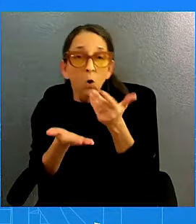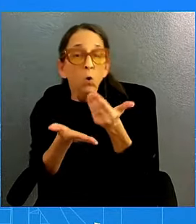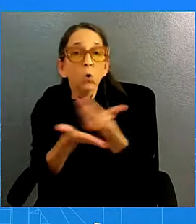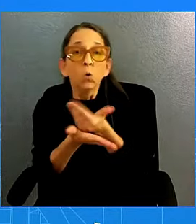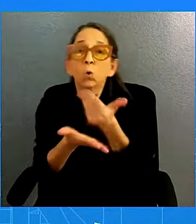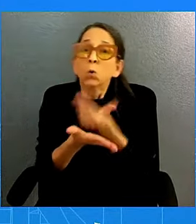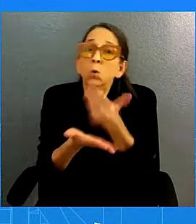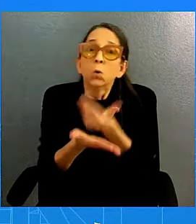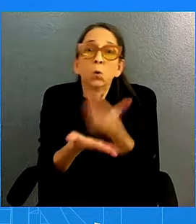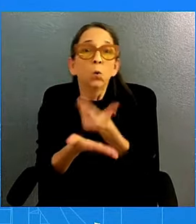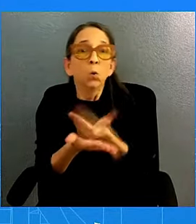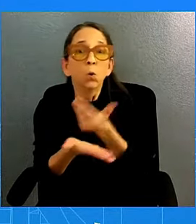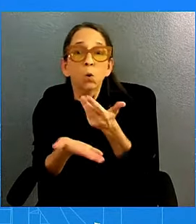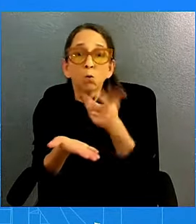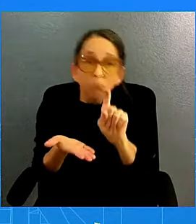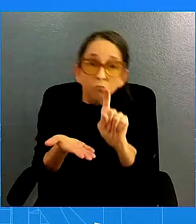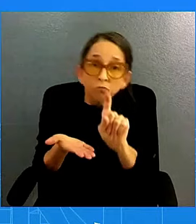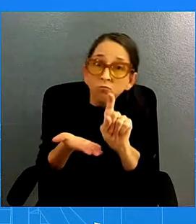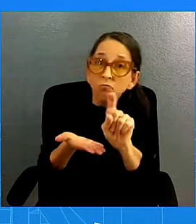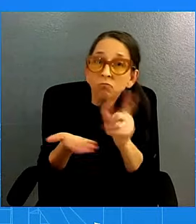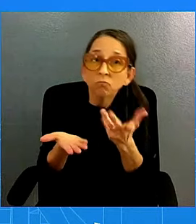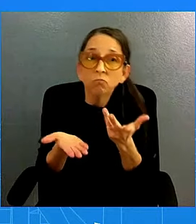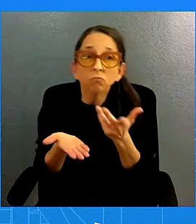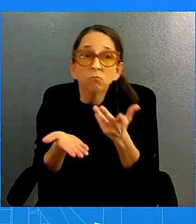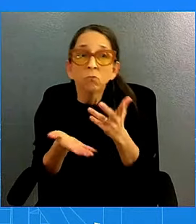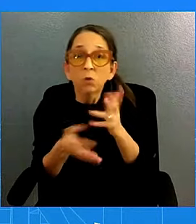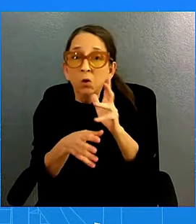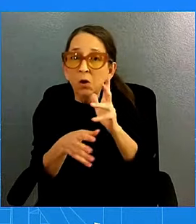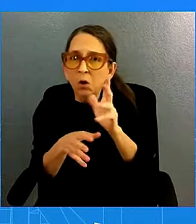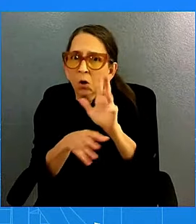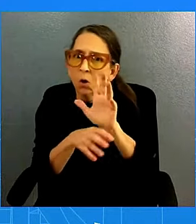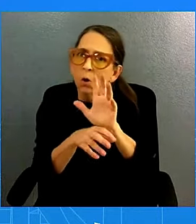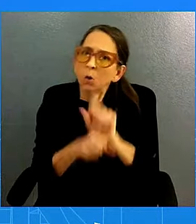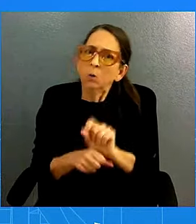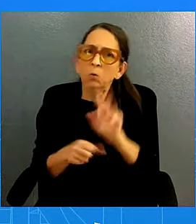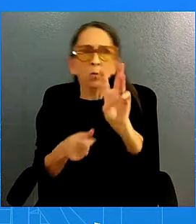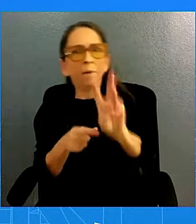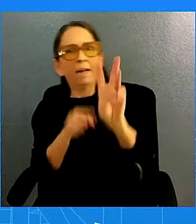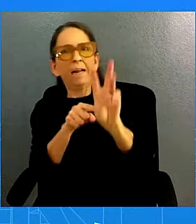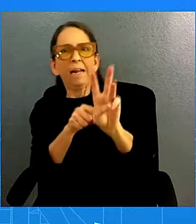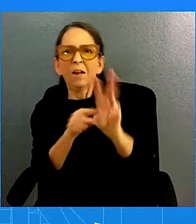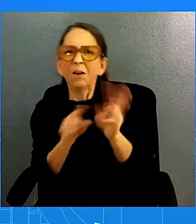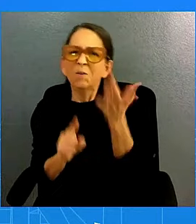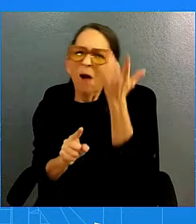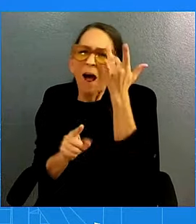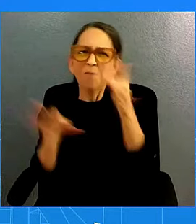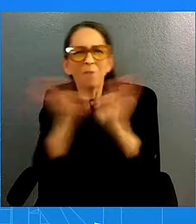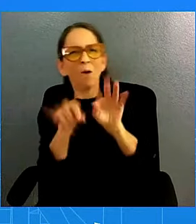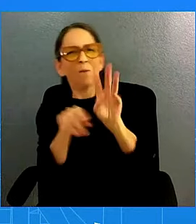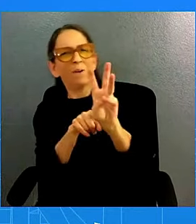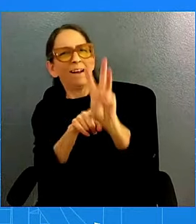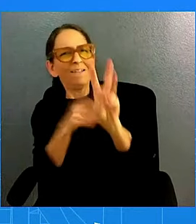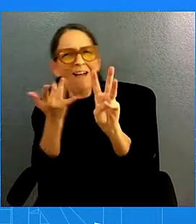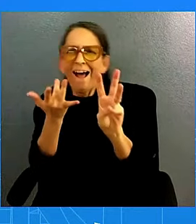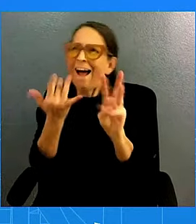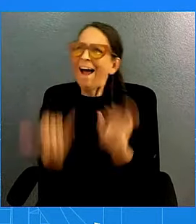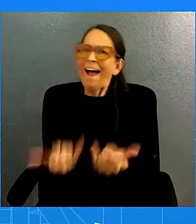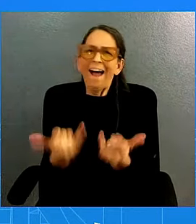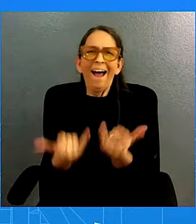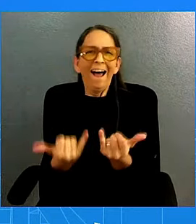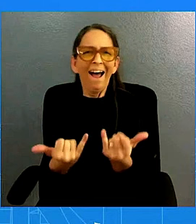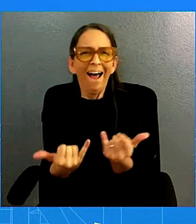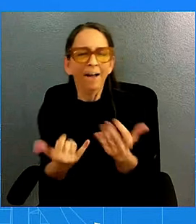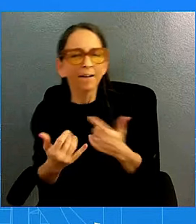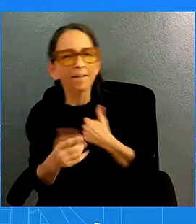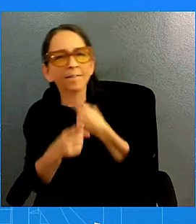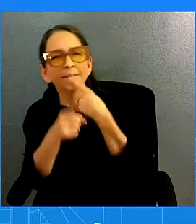footprint being there every weekend or every other weekend. So why now? It is indeed, Wilmington, Delaware is his home. It